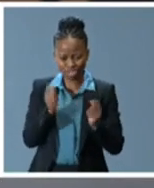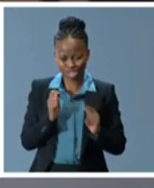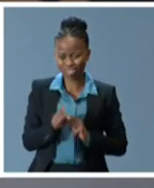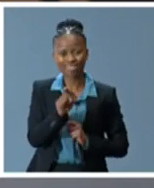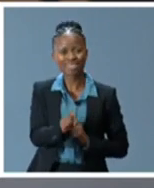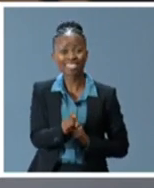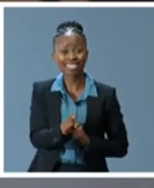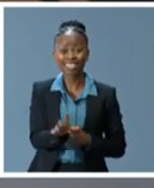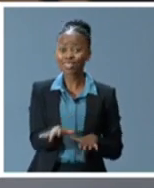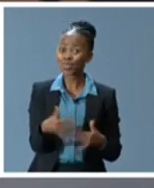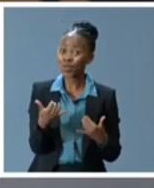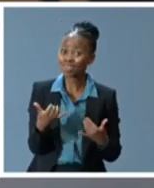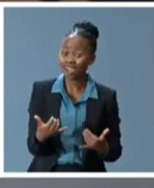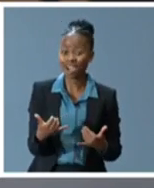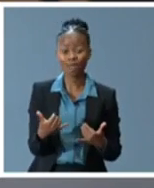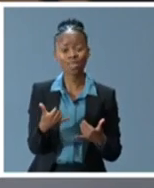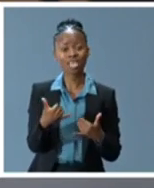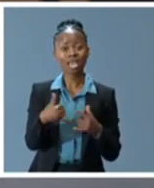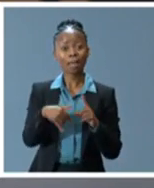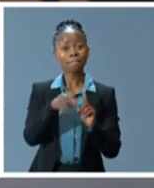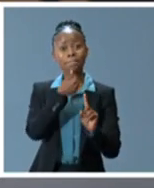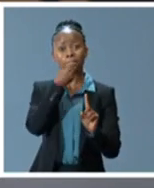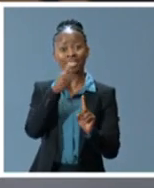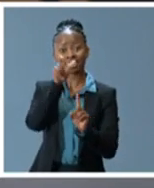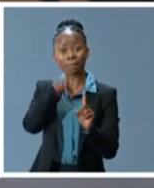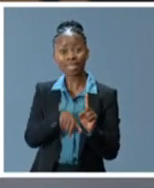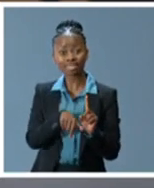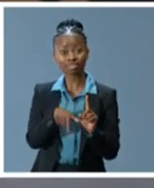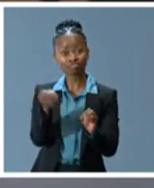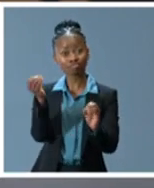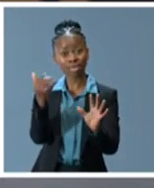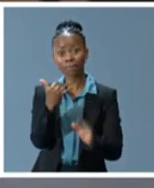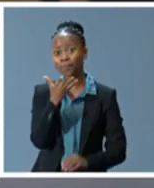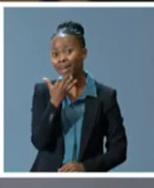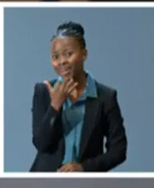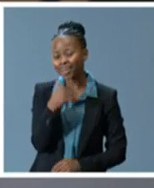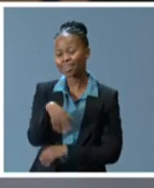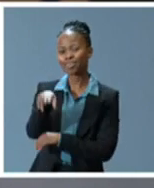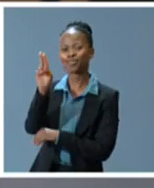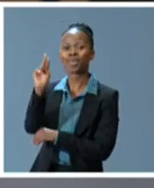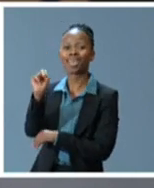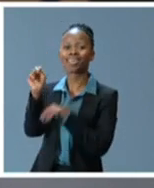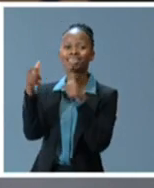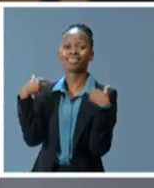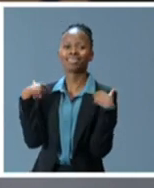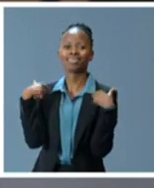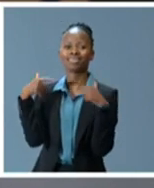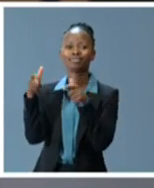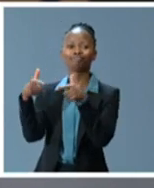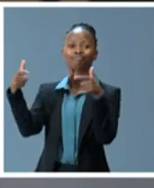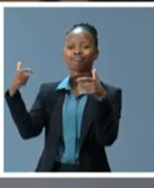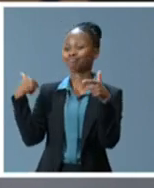challenge and to interpret for us this moment than the UN Secretary General